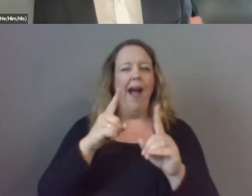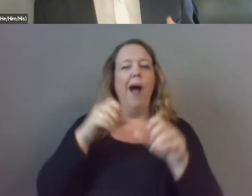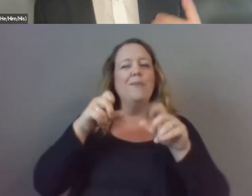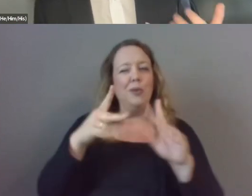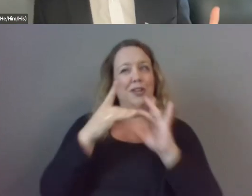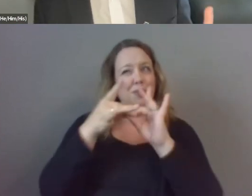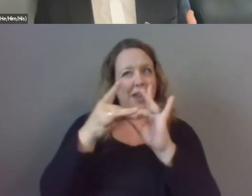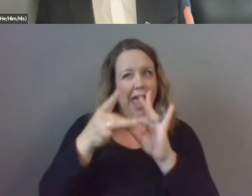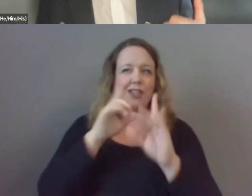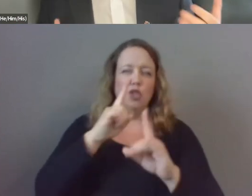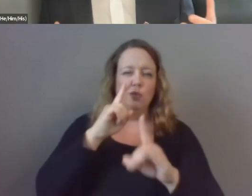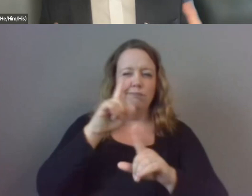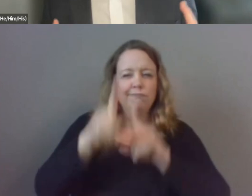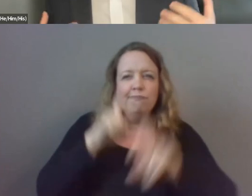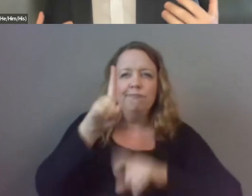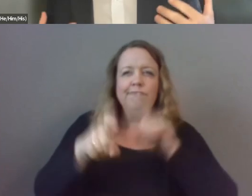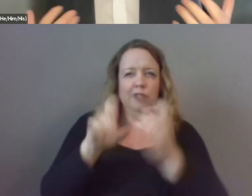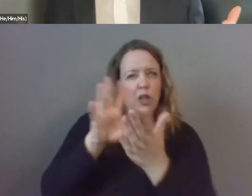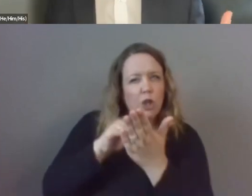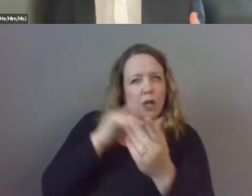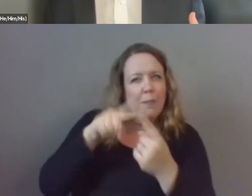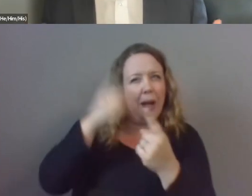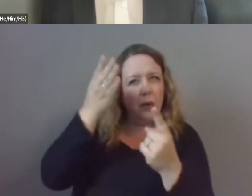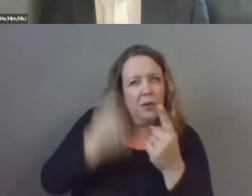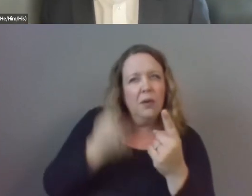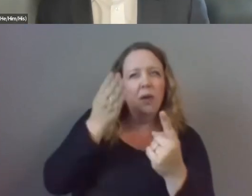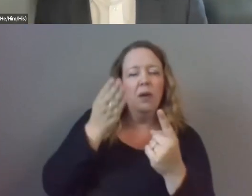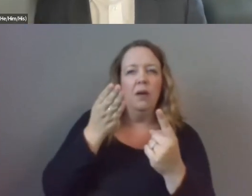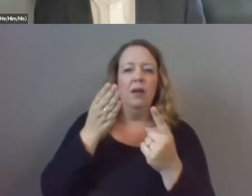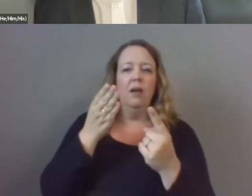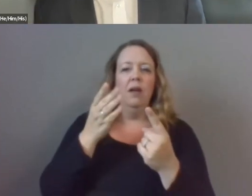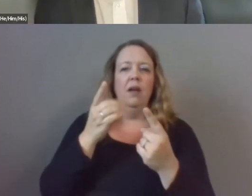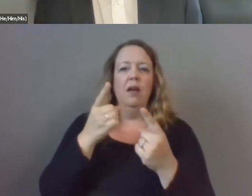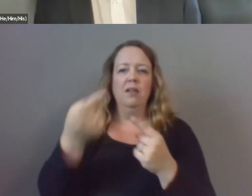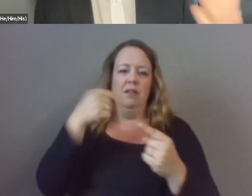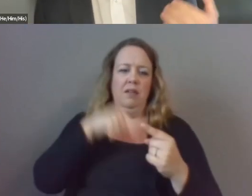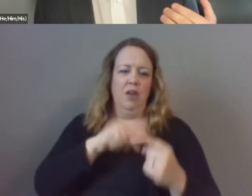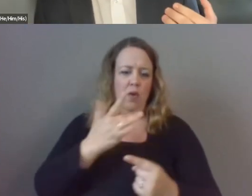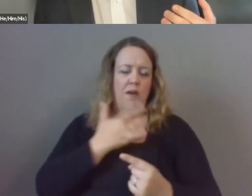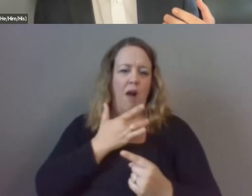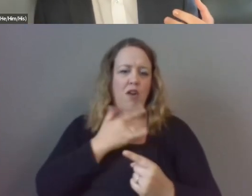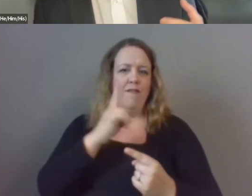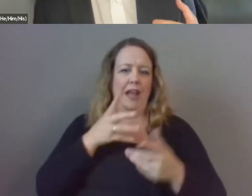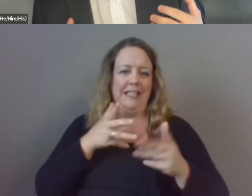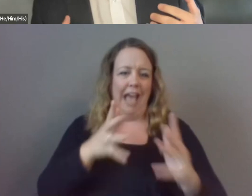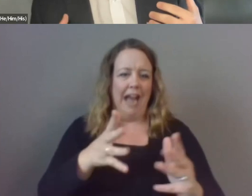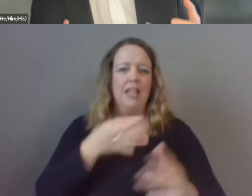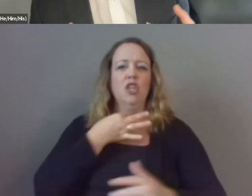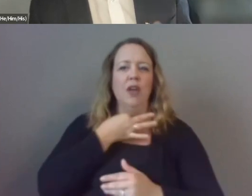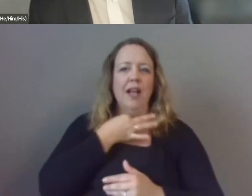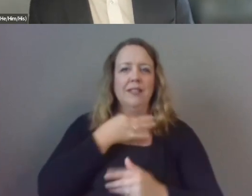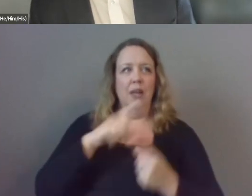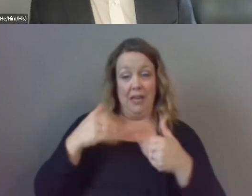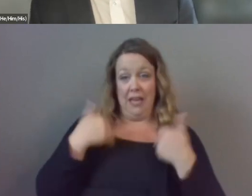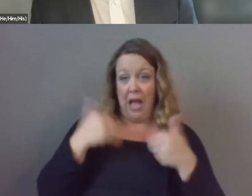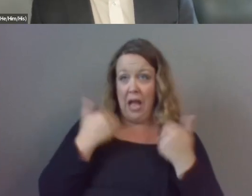about them ask them questions that get at the heart of your anxieties and curiosities especially as a young person makes